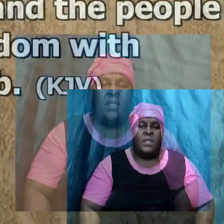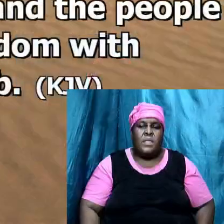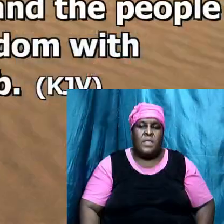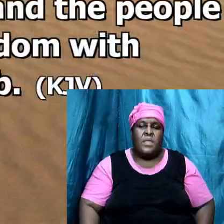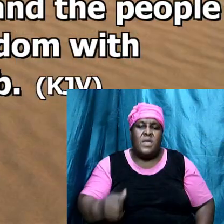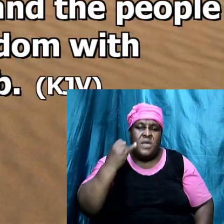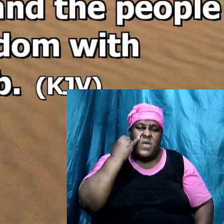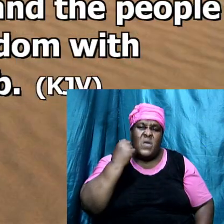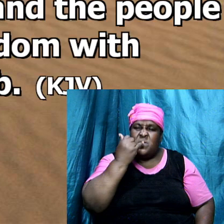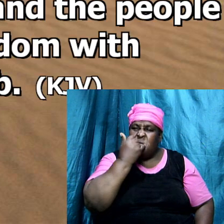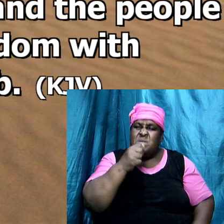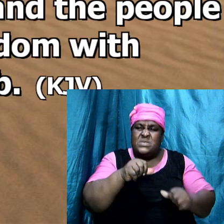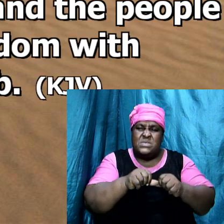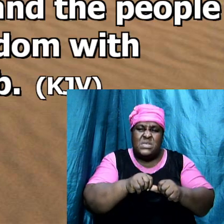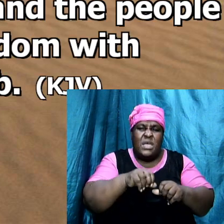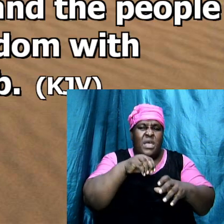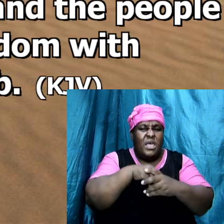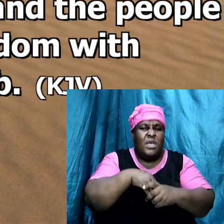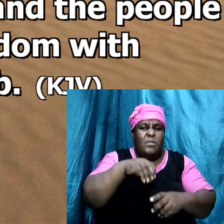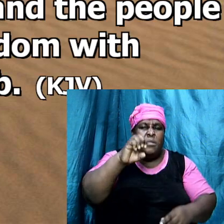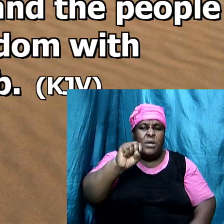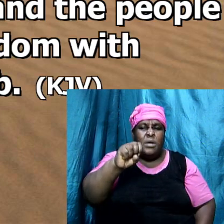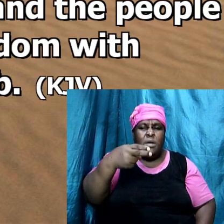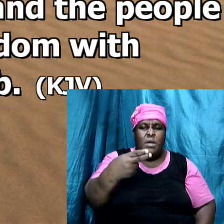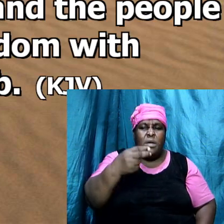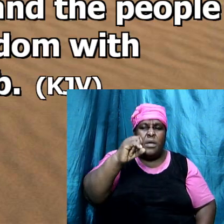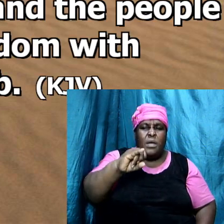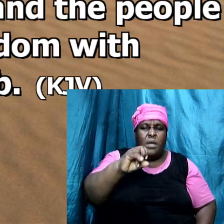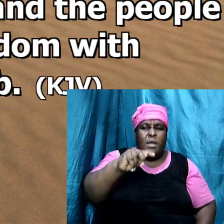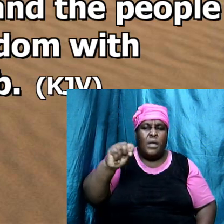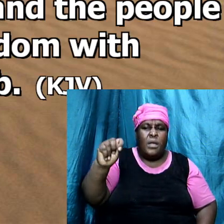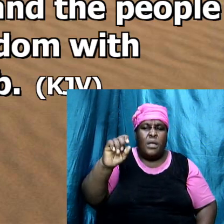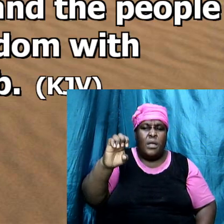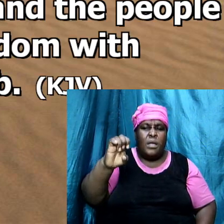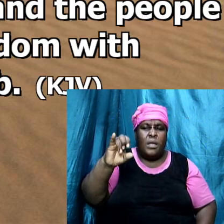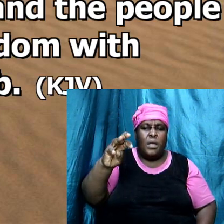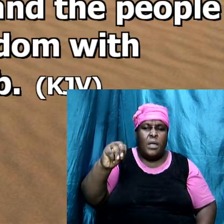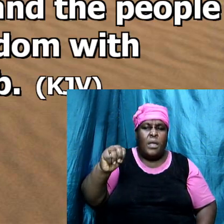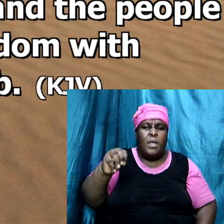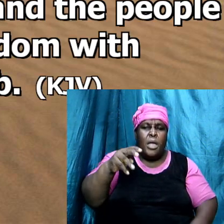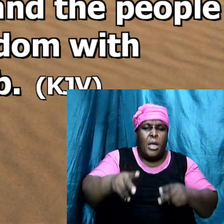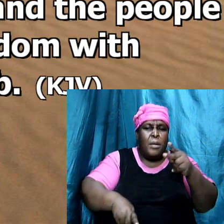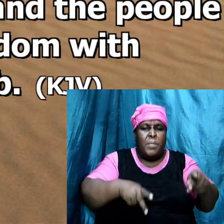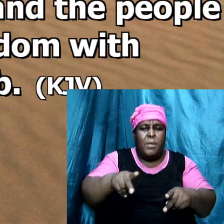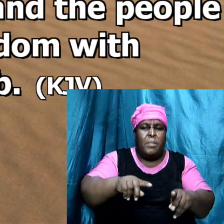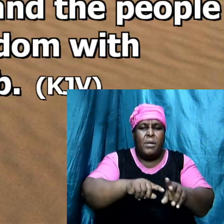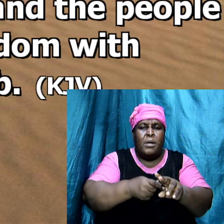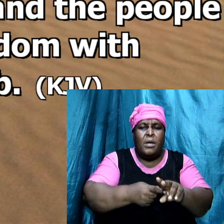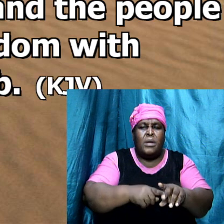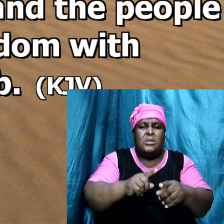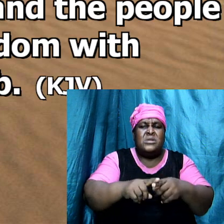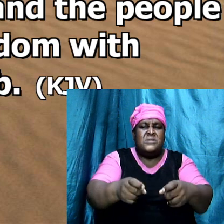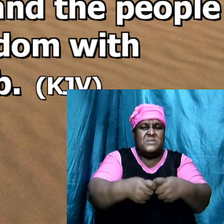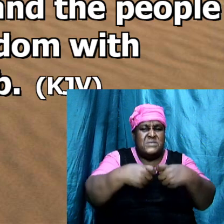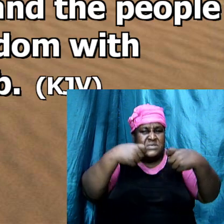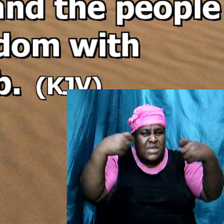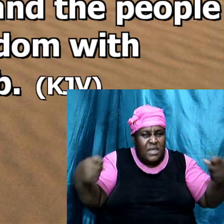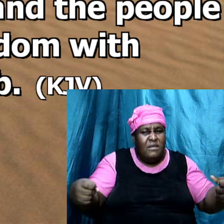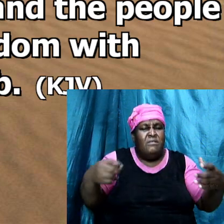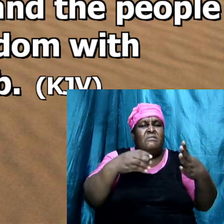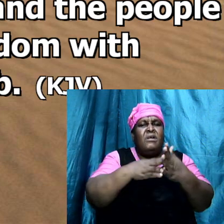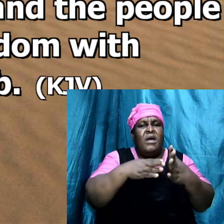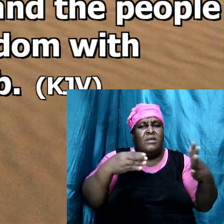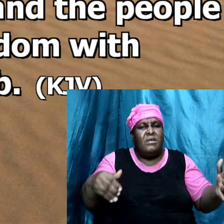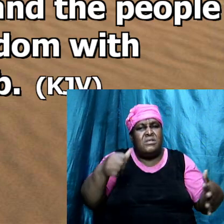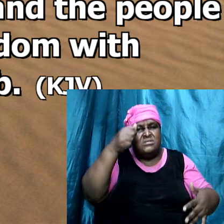and Israel abode in Shittim and the people began to commit war-dom with the daughters